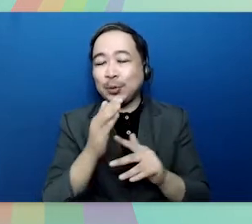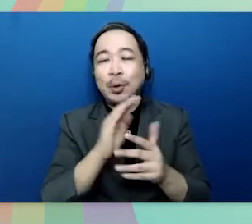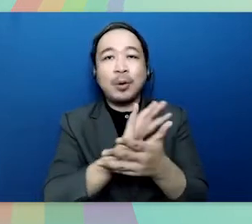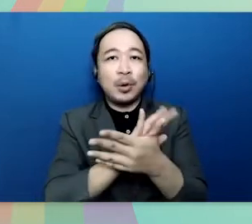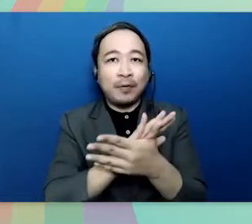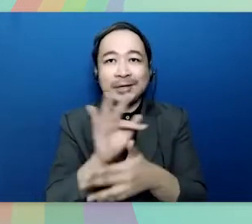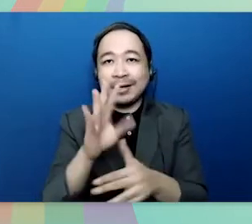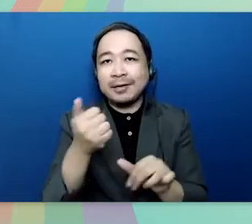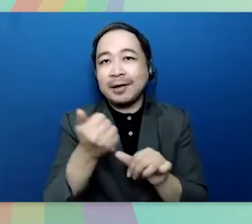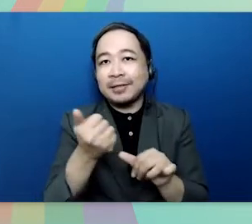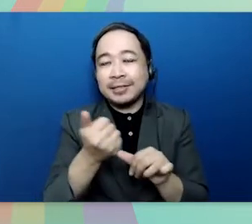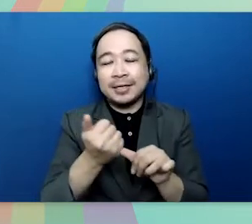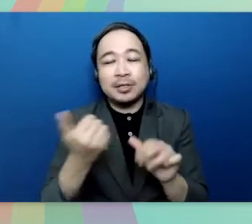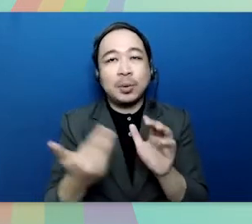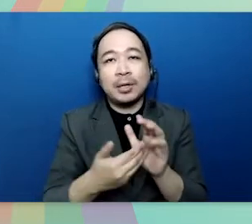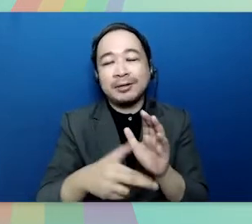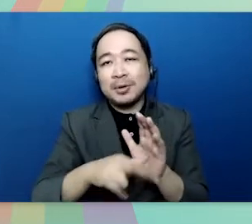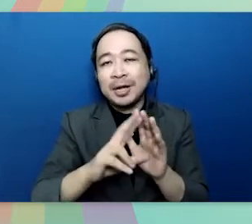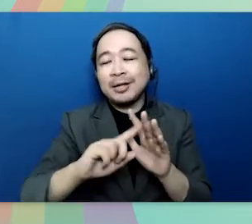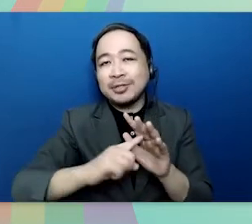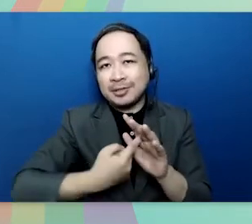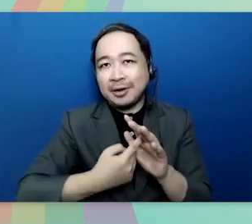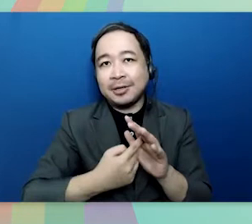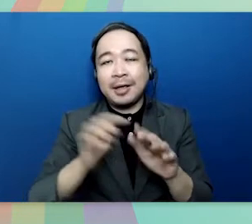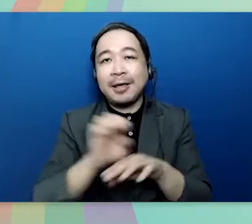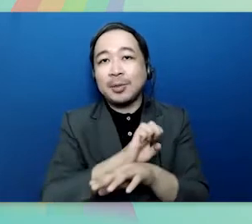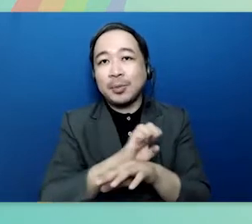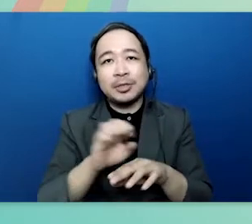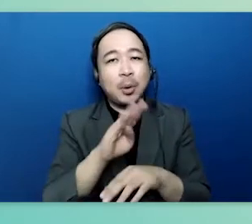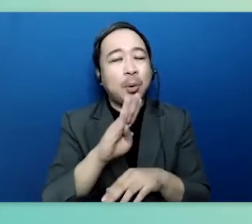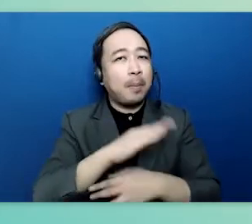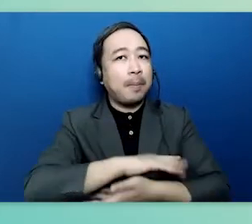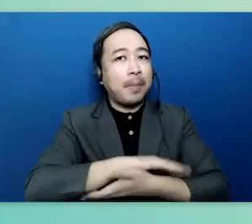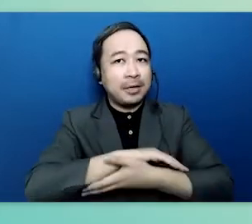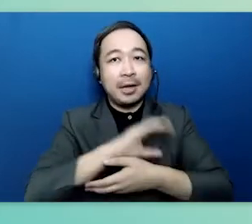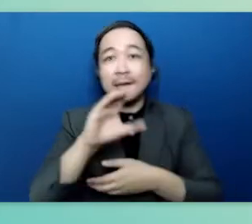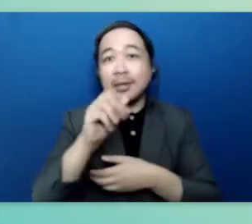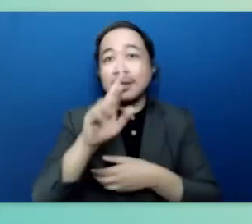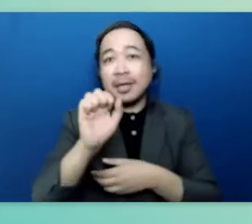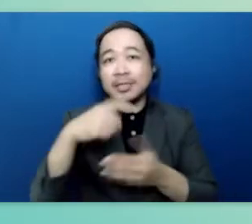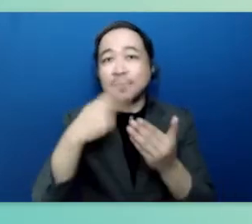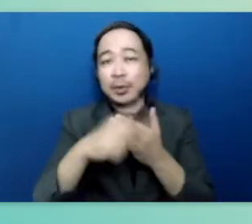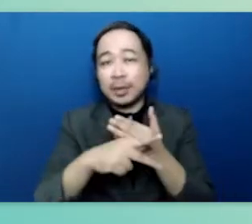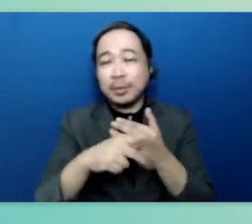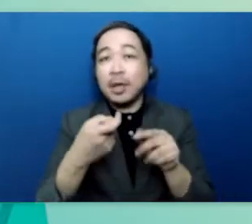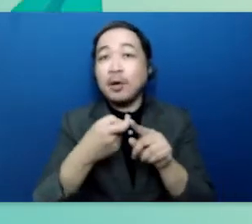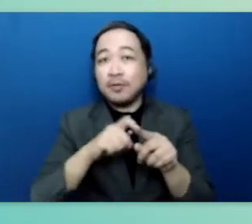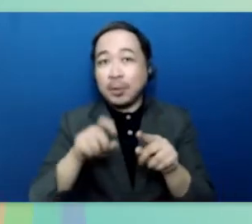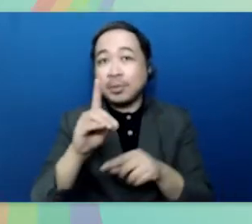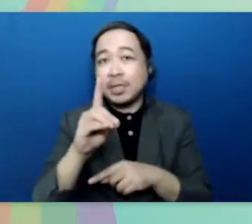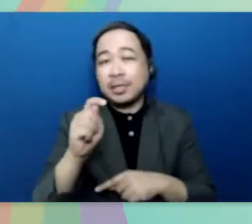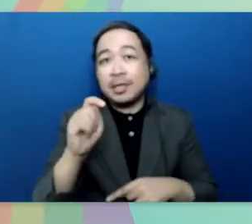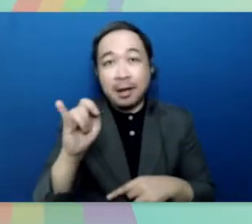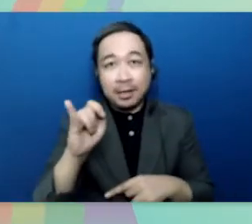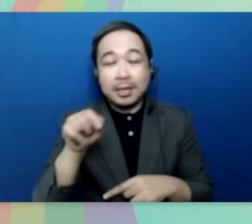kobe 19 assistance to restart enterprises or the bayanihan cares program by the financing